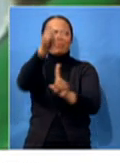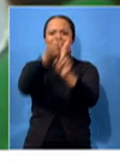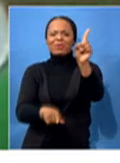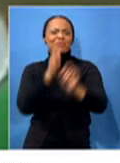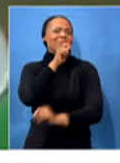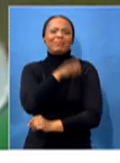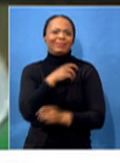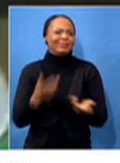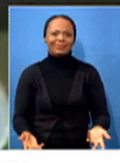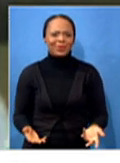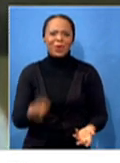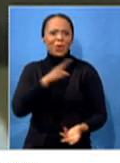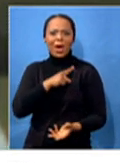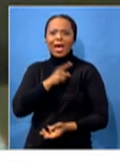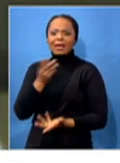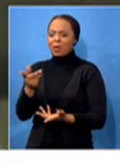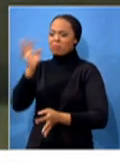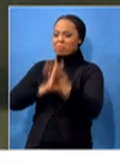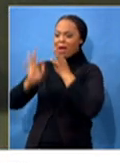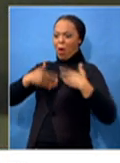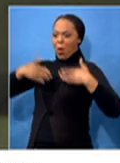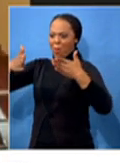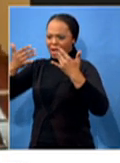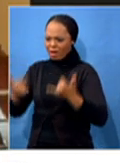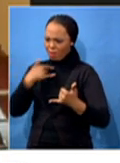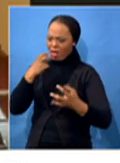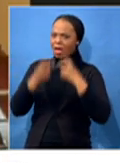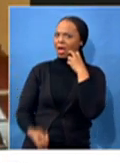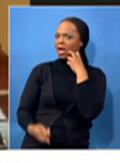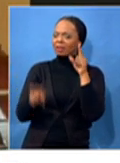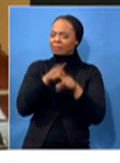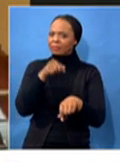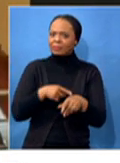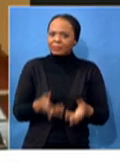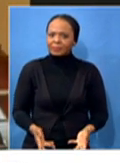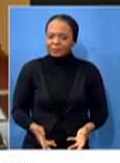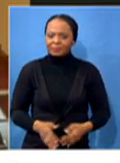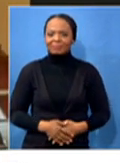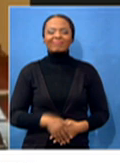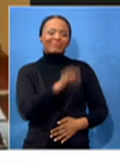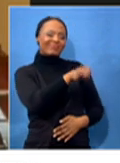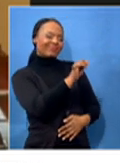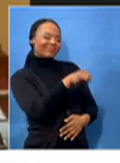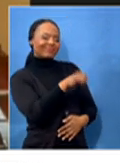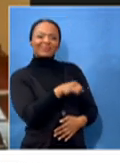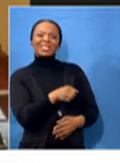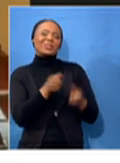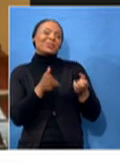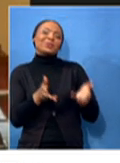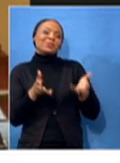We needed to find a way. You know, if we are honest to each other, it's almost like you